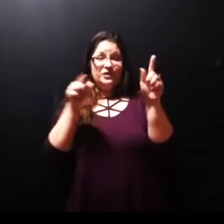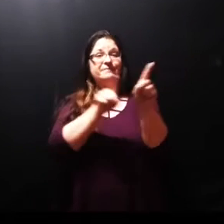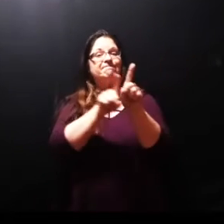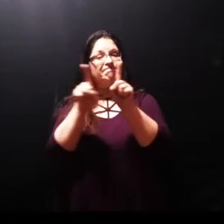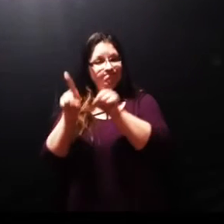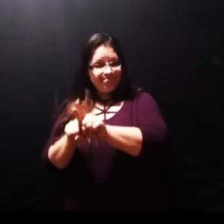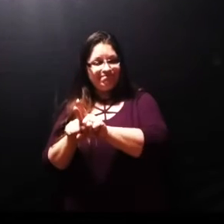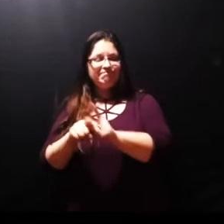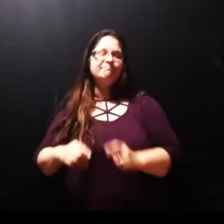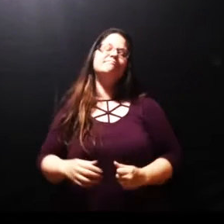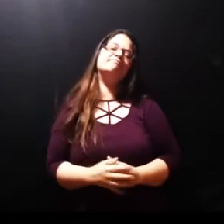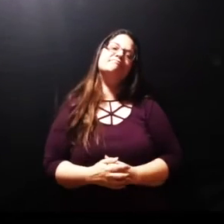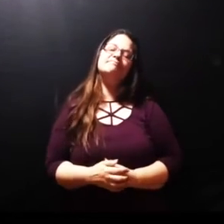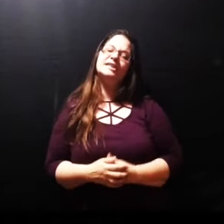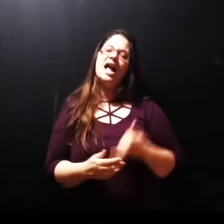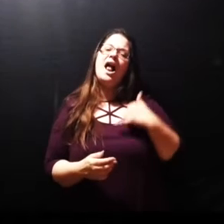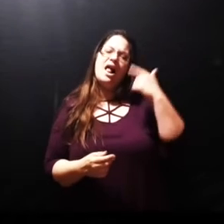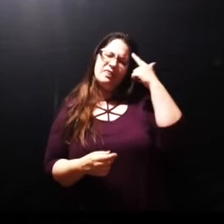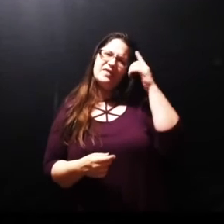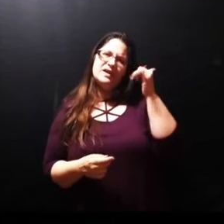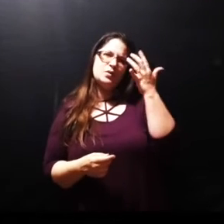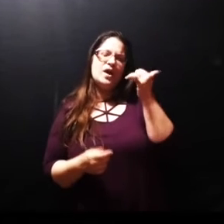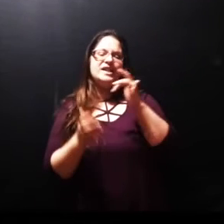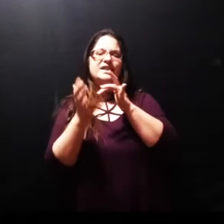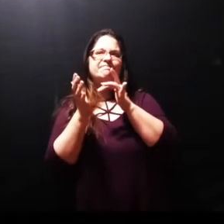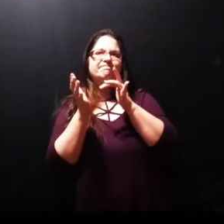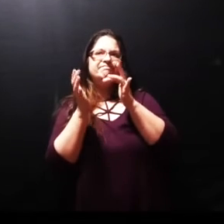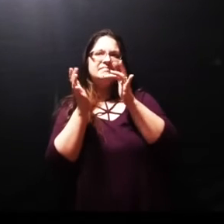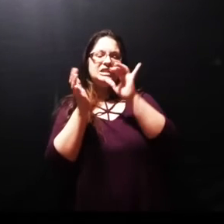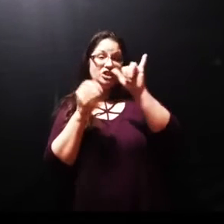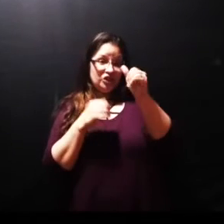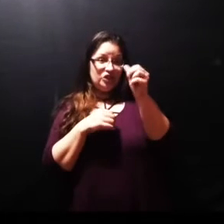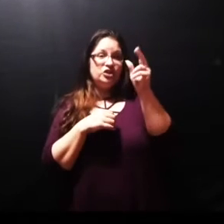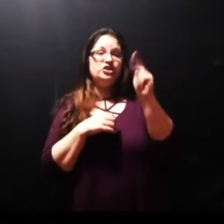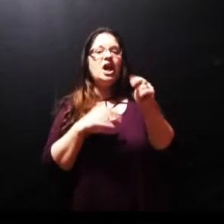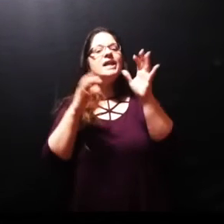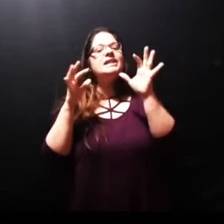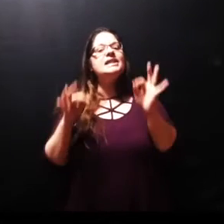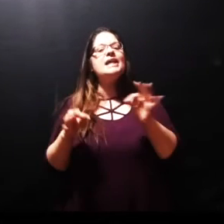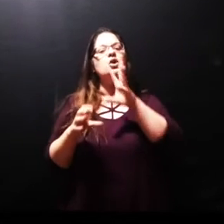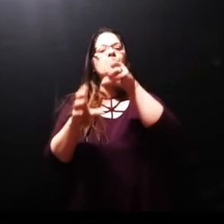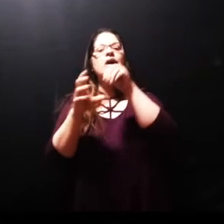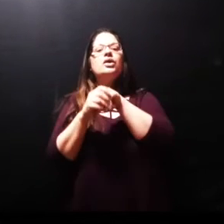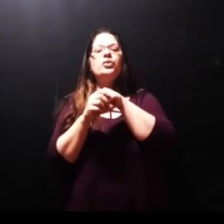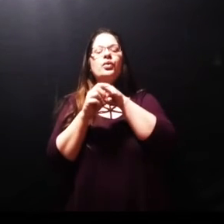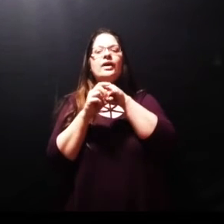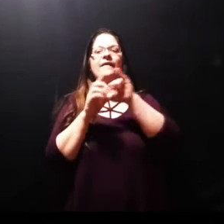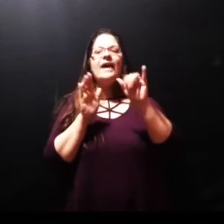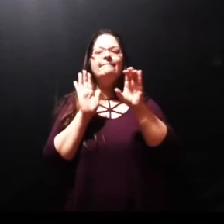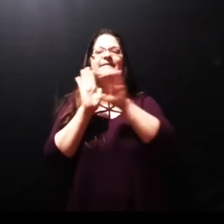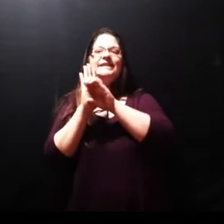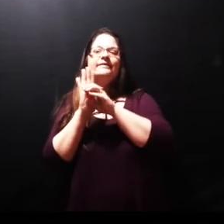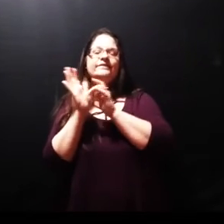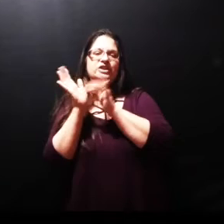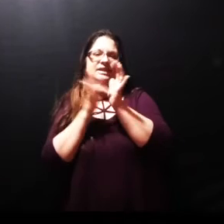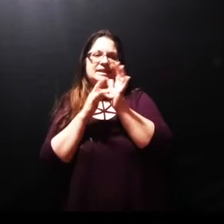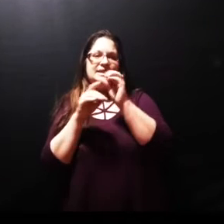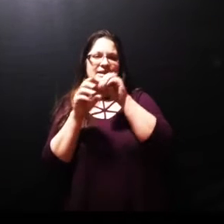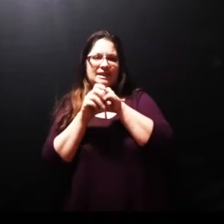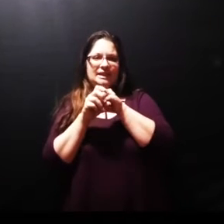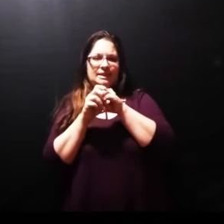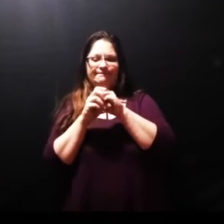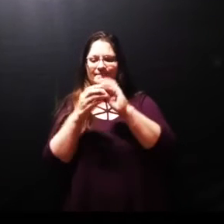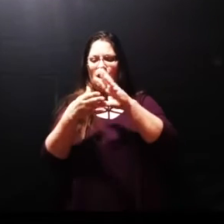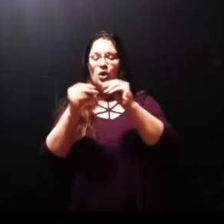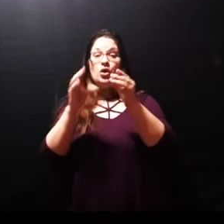John included this snippet of Jesus ministry in the gospel he wants us to see Jesus